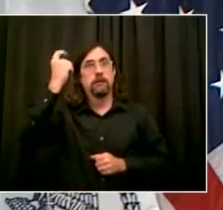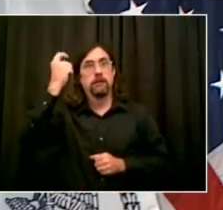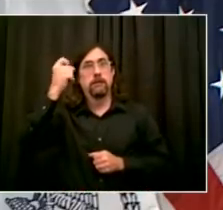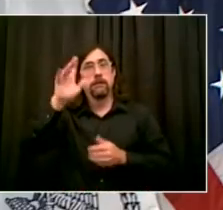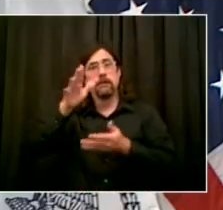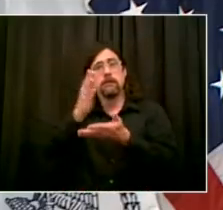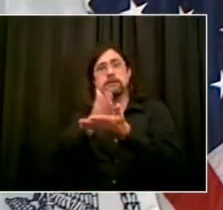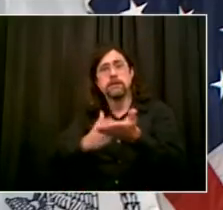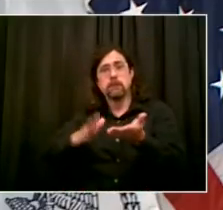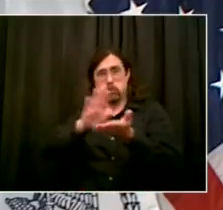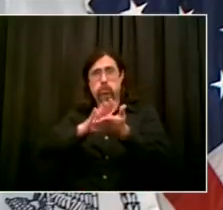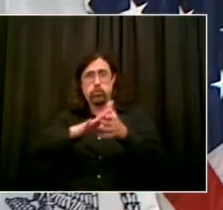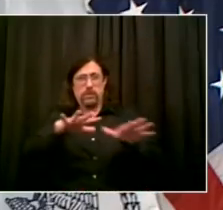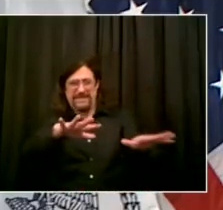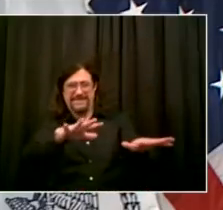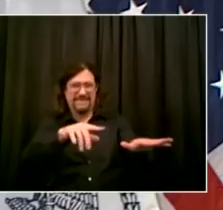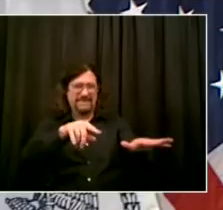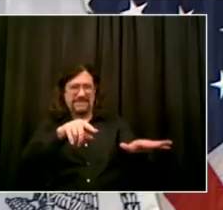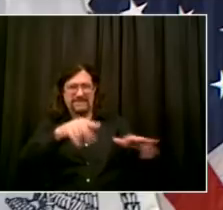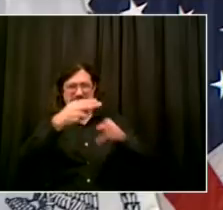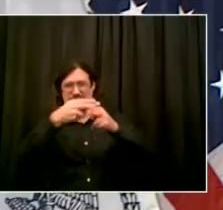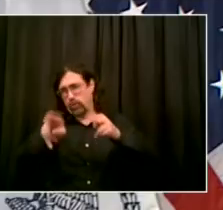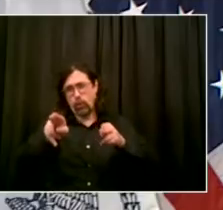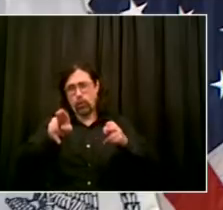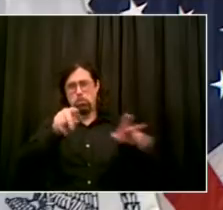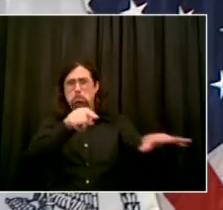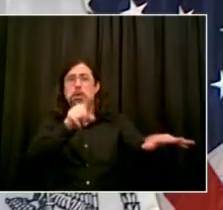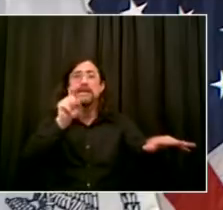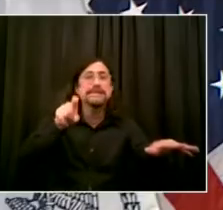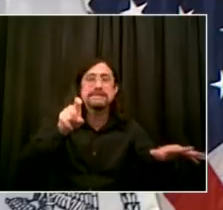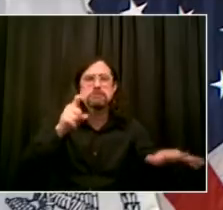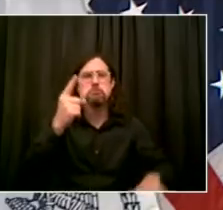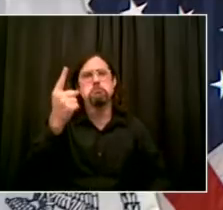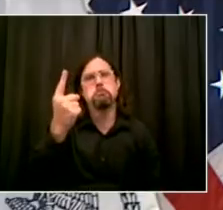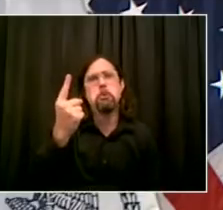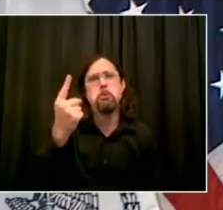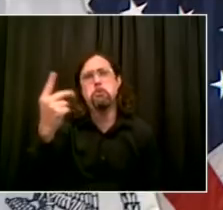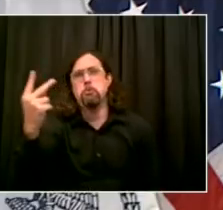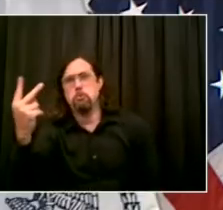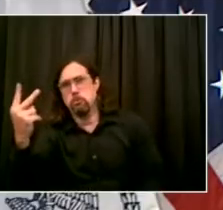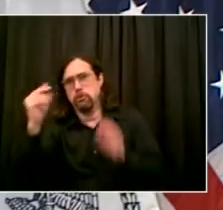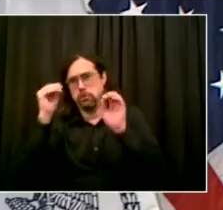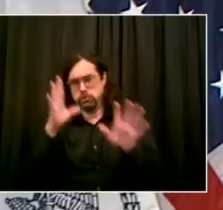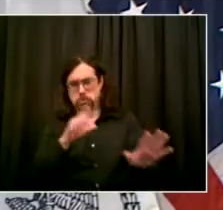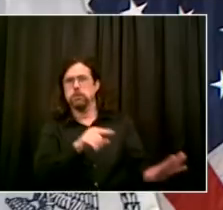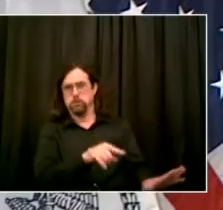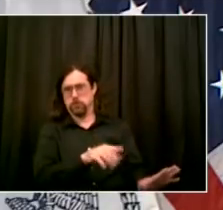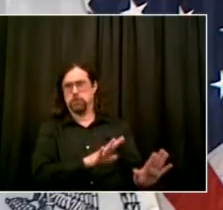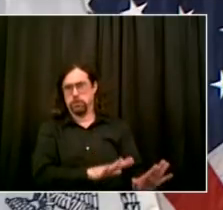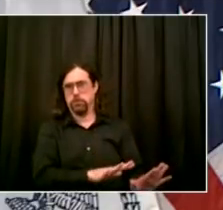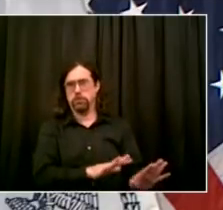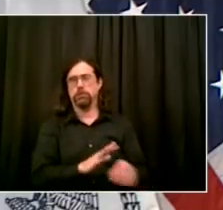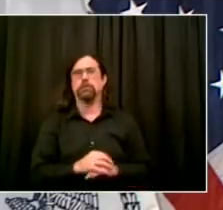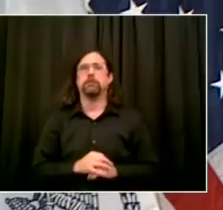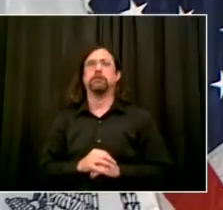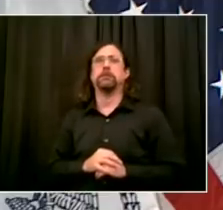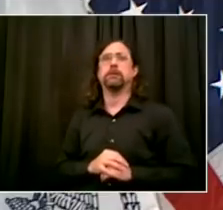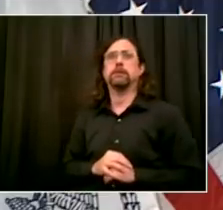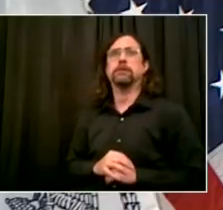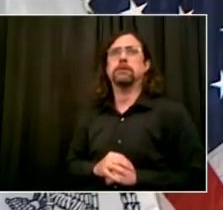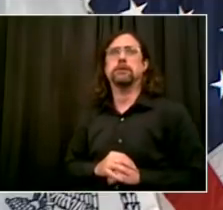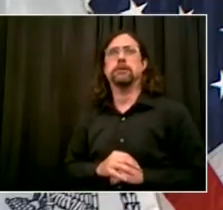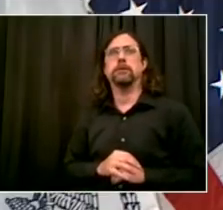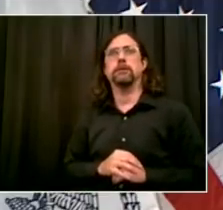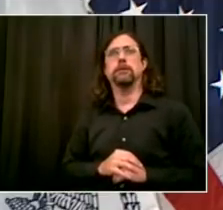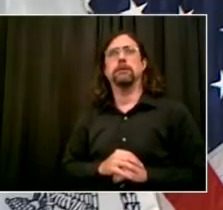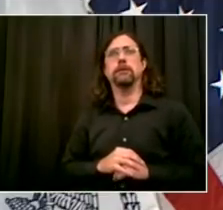,000 additional educators to fill a lot of those gaps and it will be on that priority basis just like you're saying. A school that already is settled and has what they need,